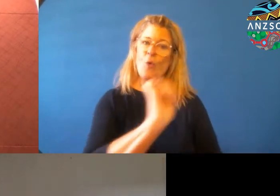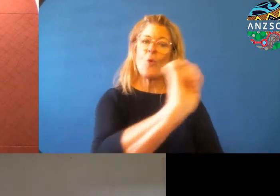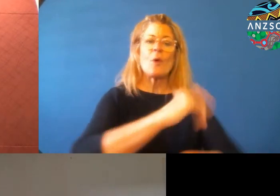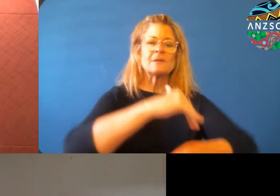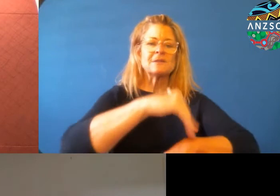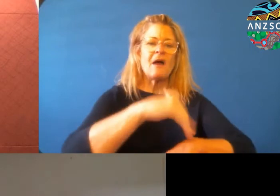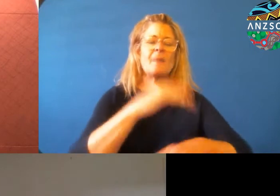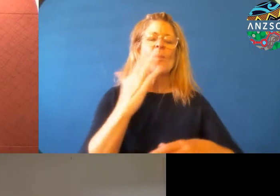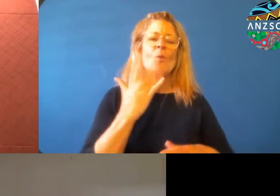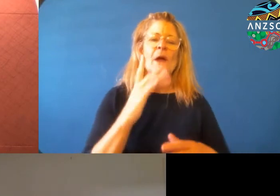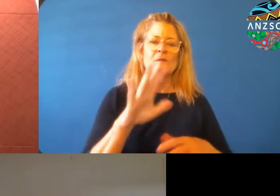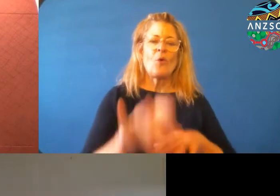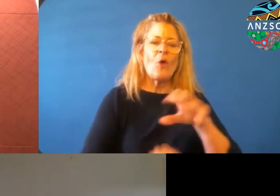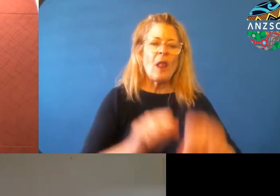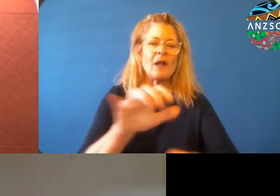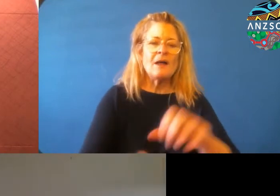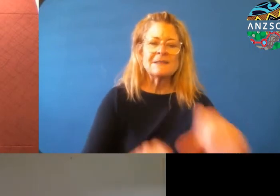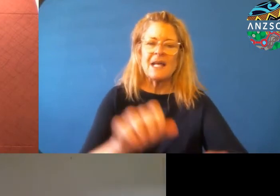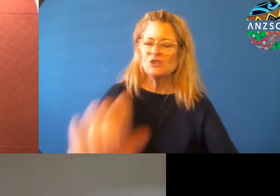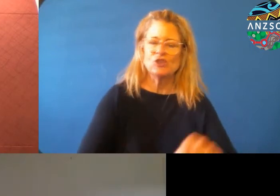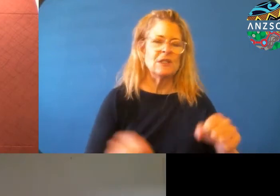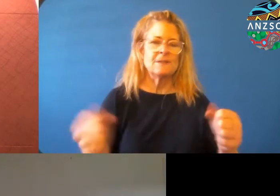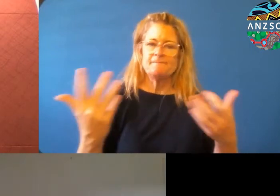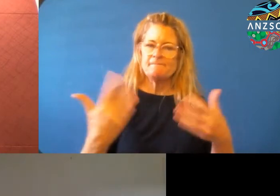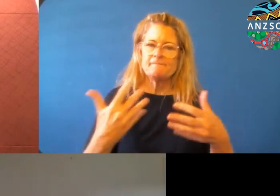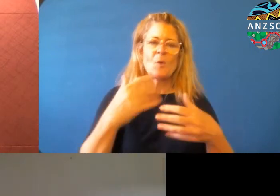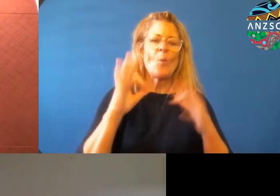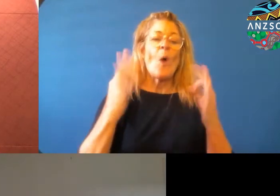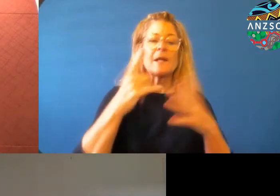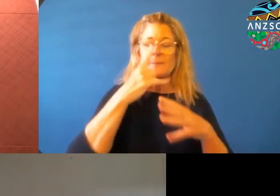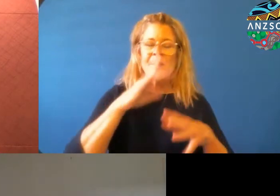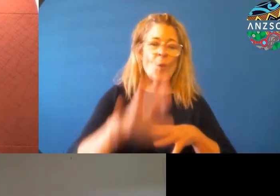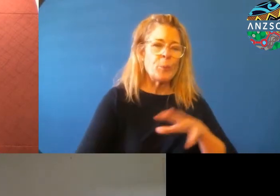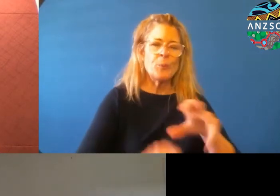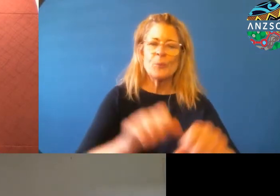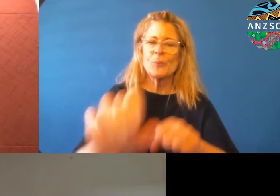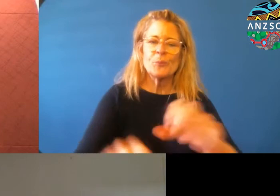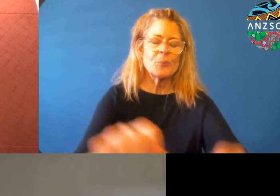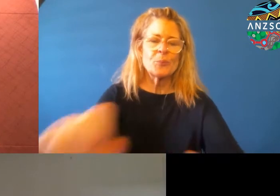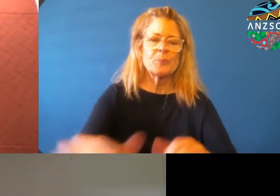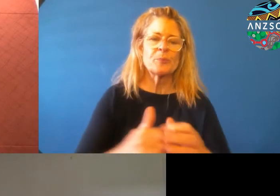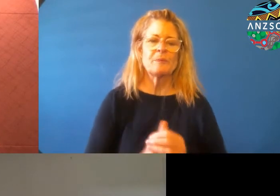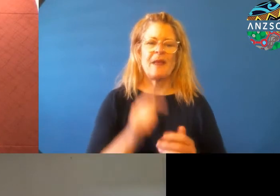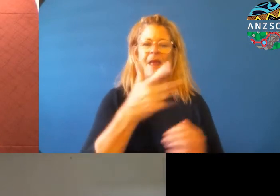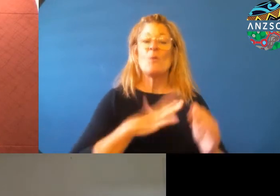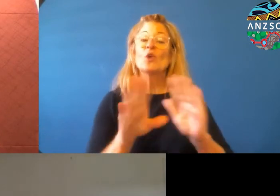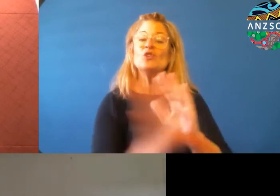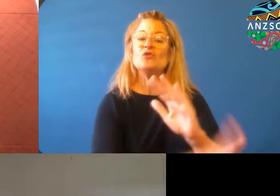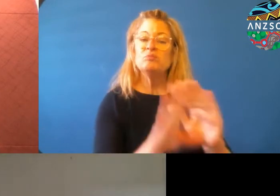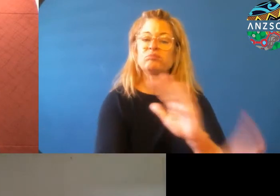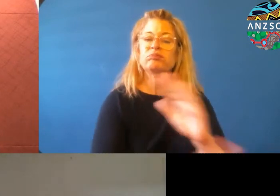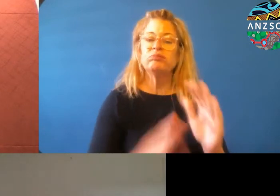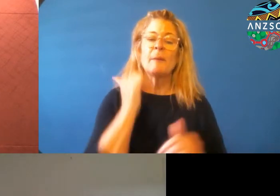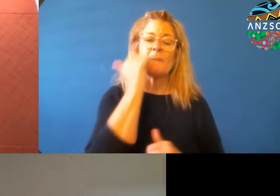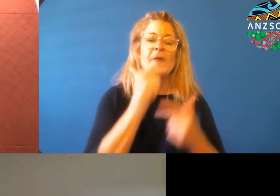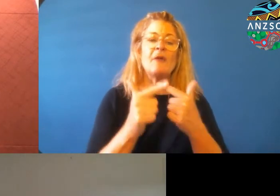colonisation had set in, um, that wanted to do away with Māori language. They were